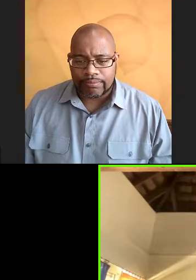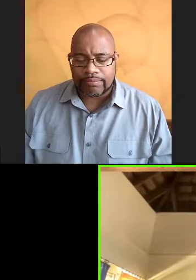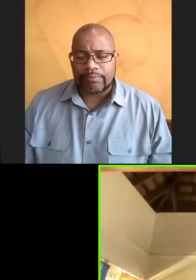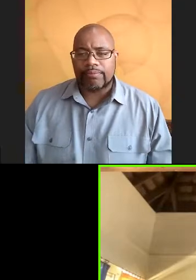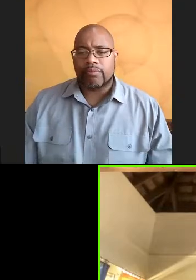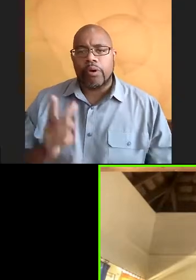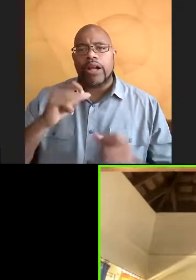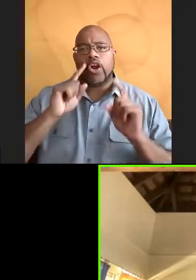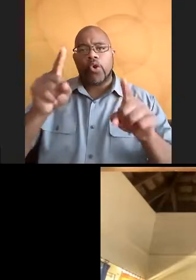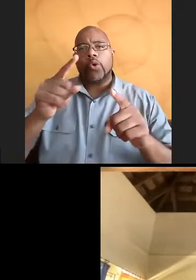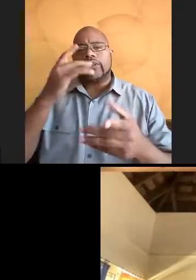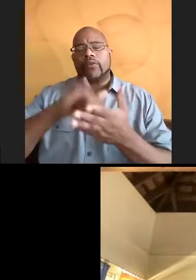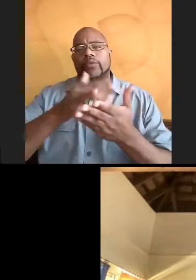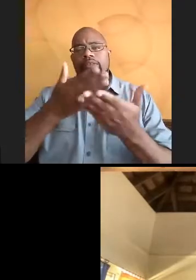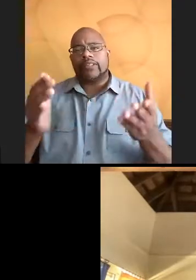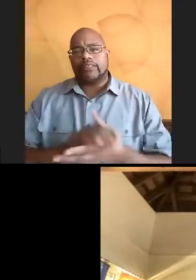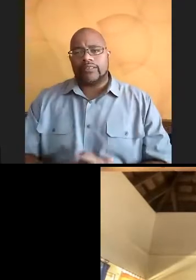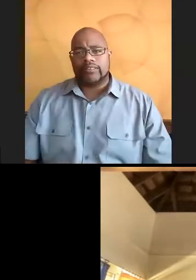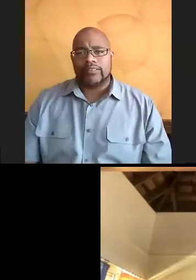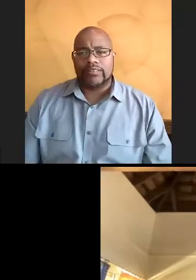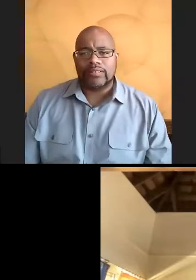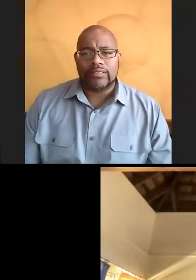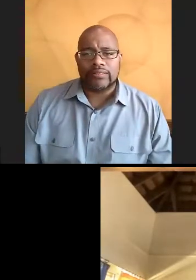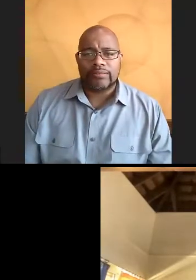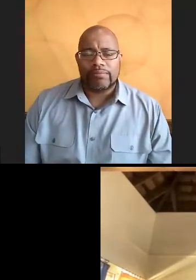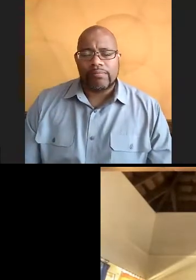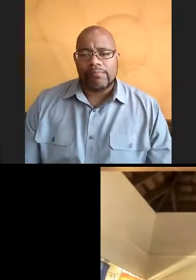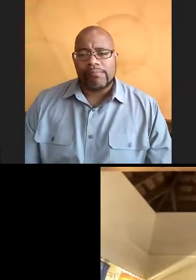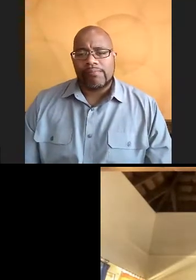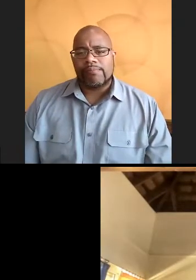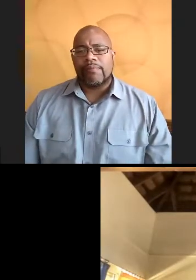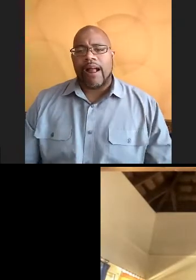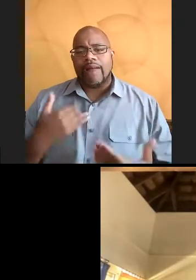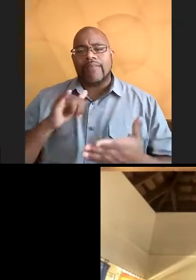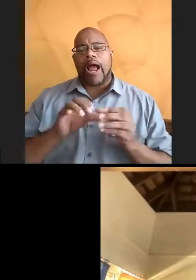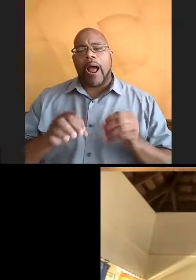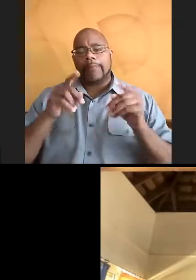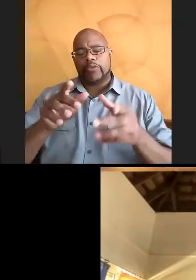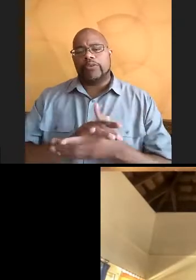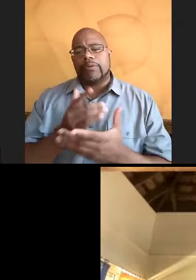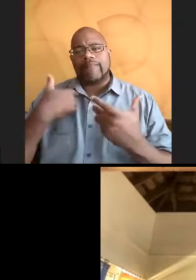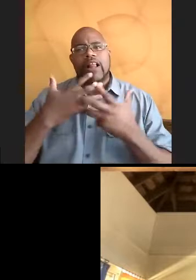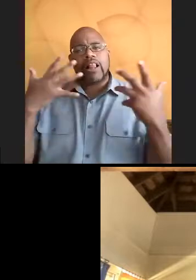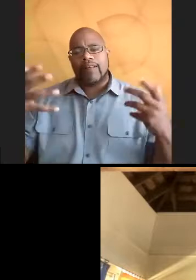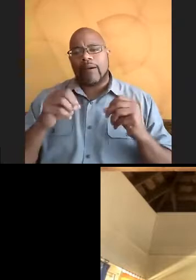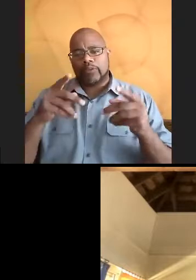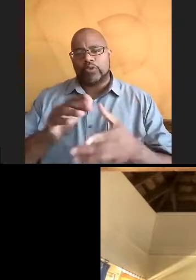go for these things, you know, we don't need to be closed mouth about the opportunities, because there are a lot